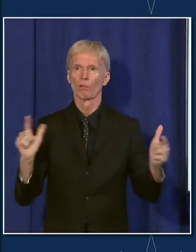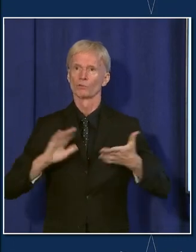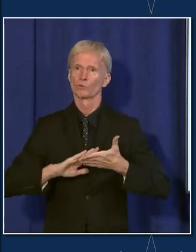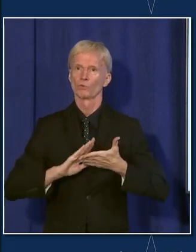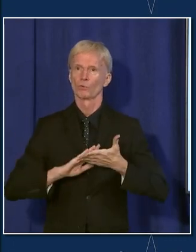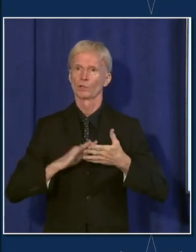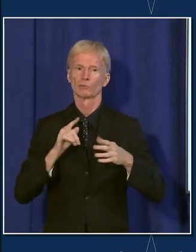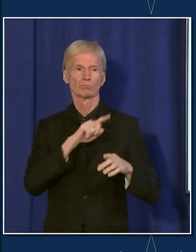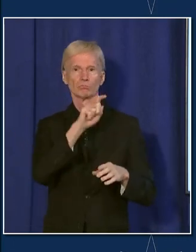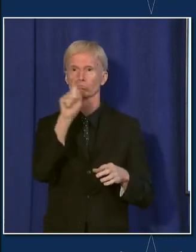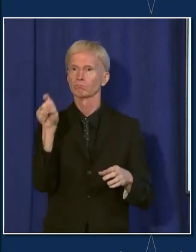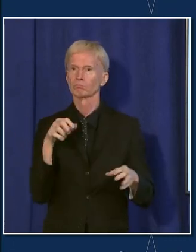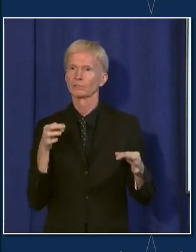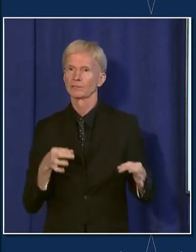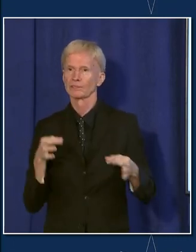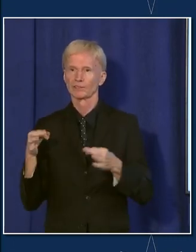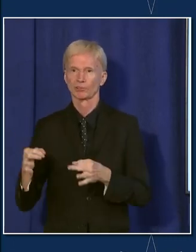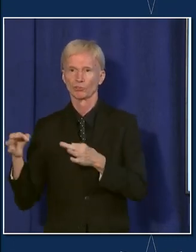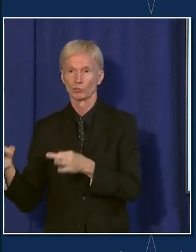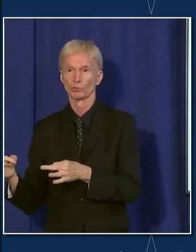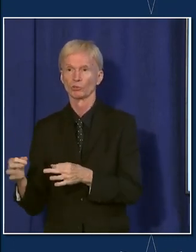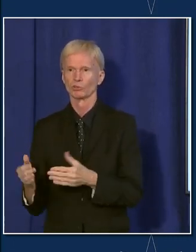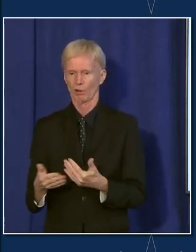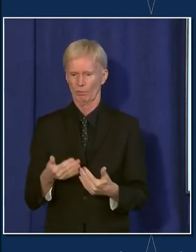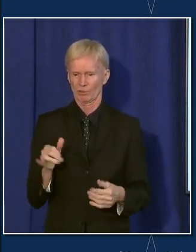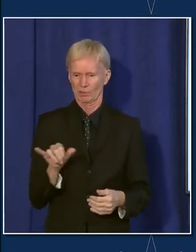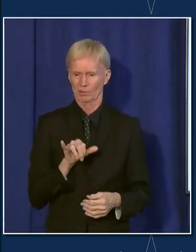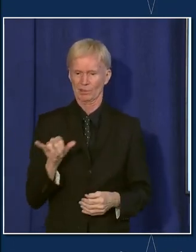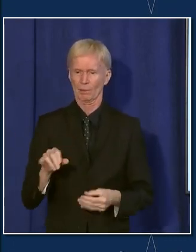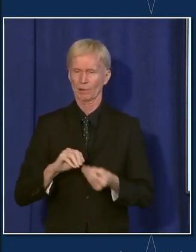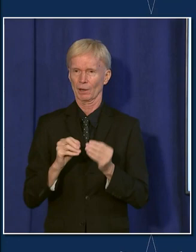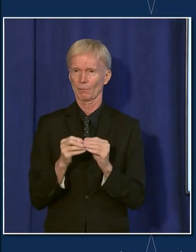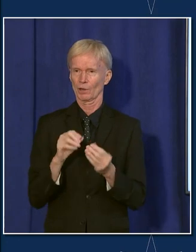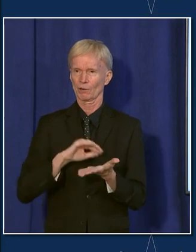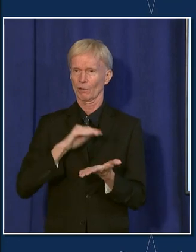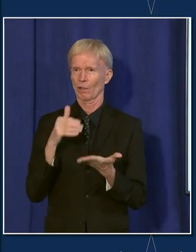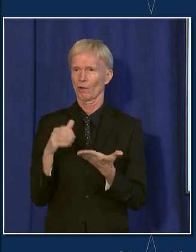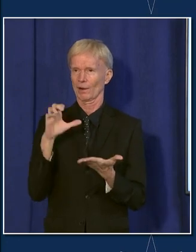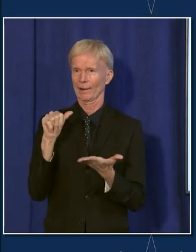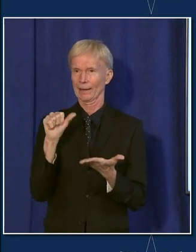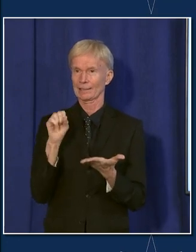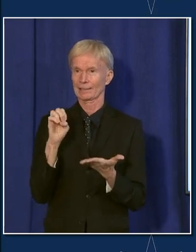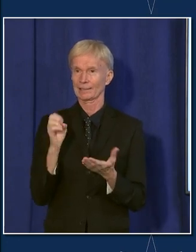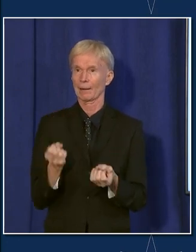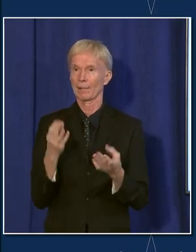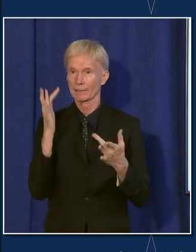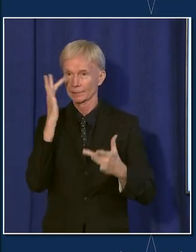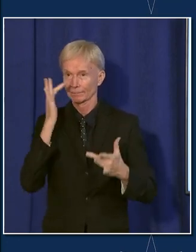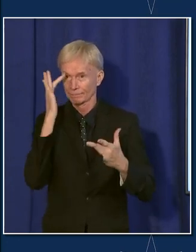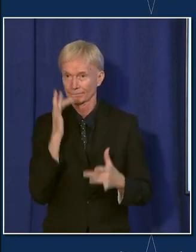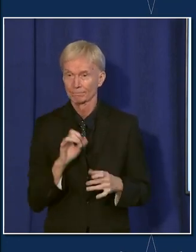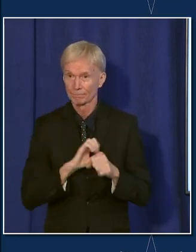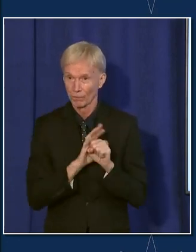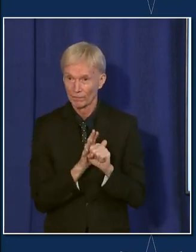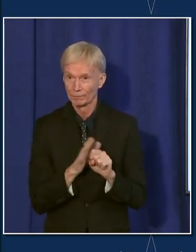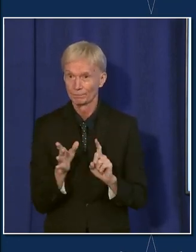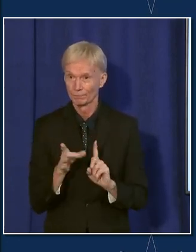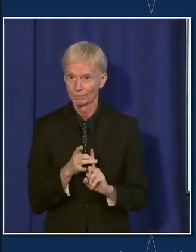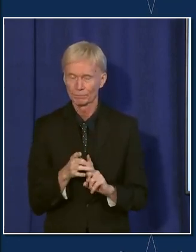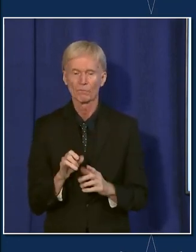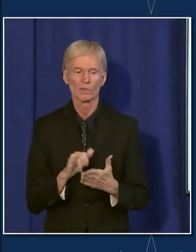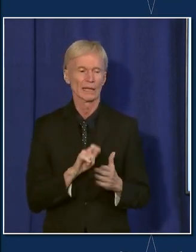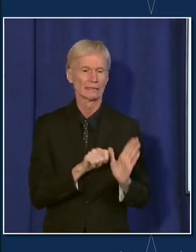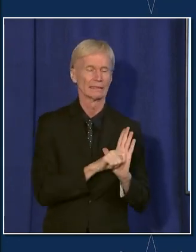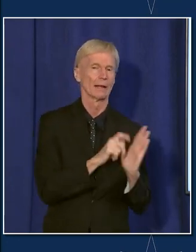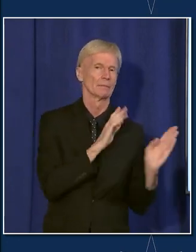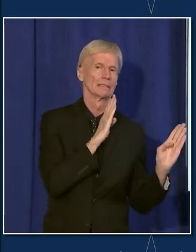were making decisions and we were actually in a fairly similar place in terms of case counts. At that point, there was a lot of worry that opening schools